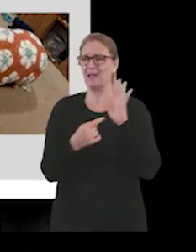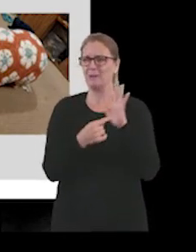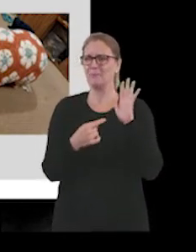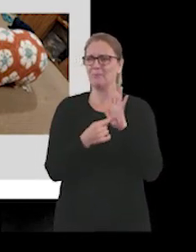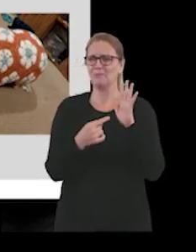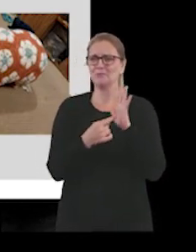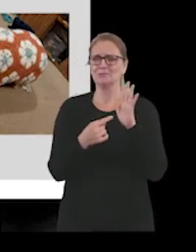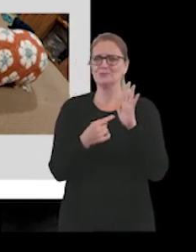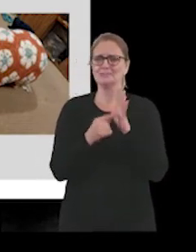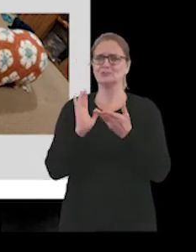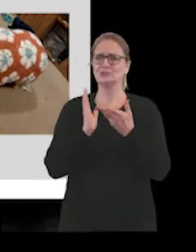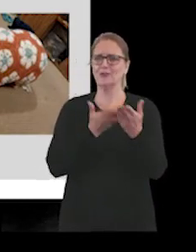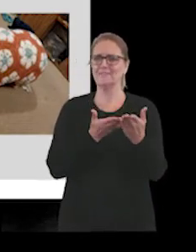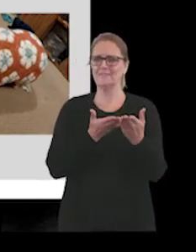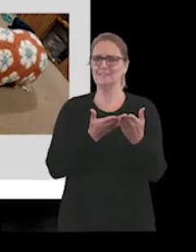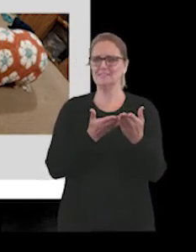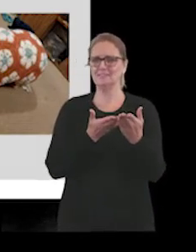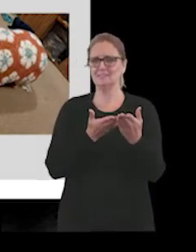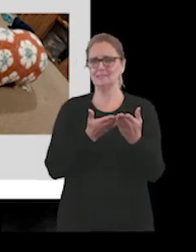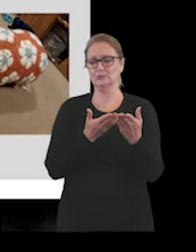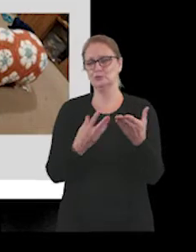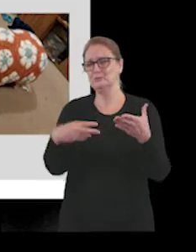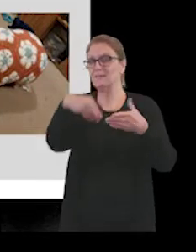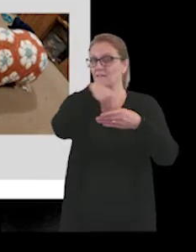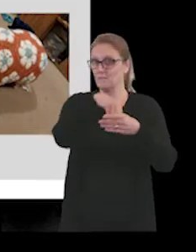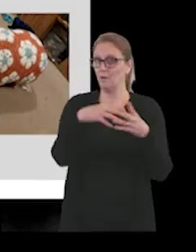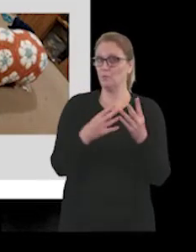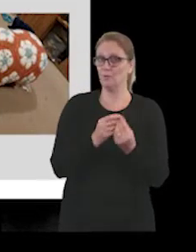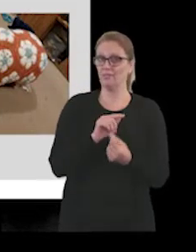service to be in.